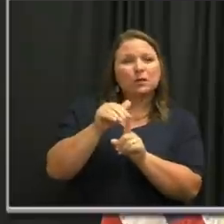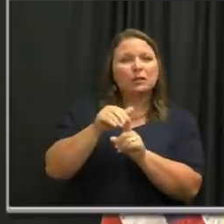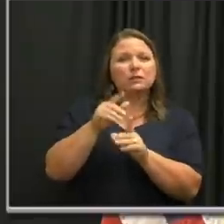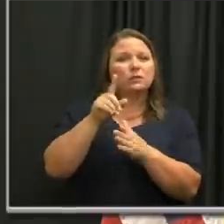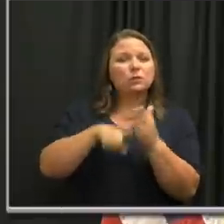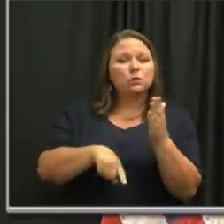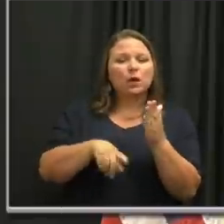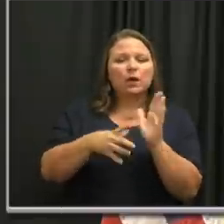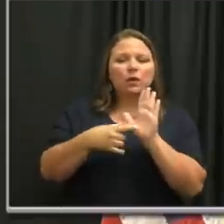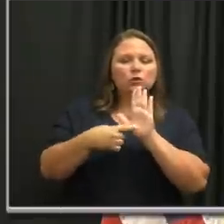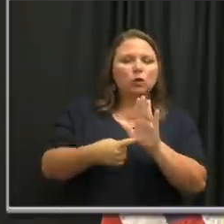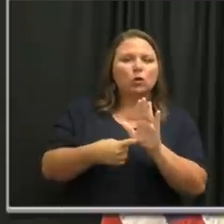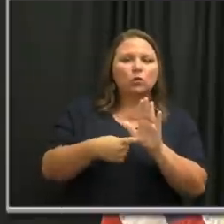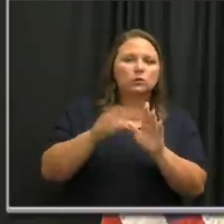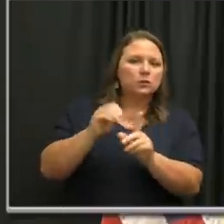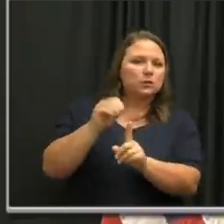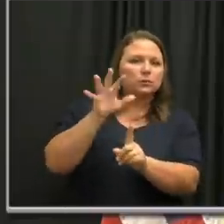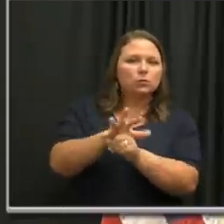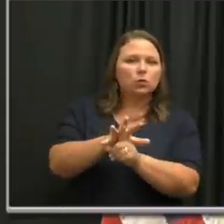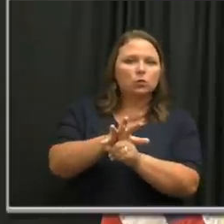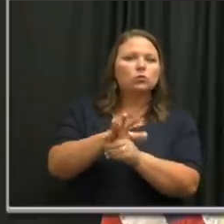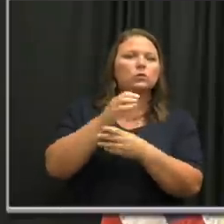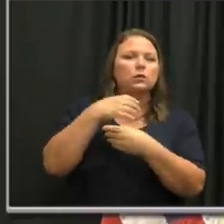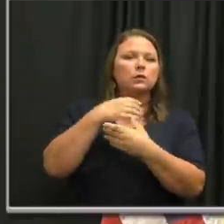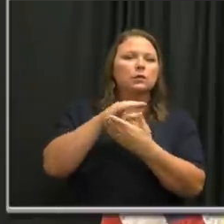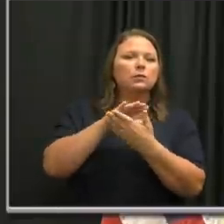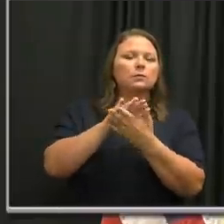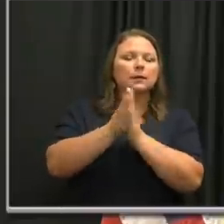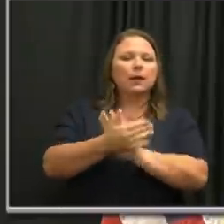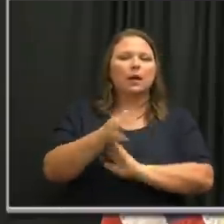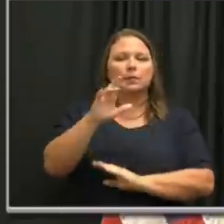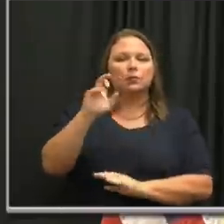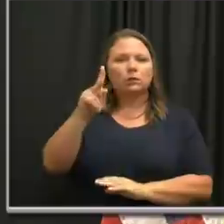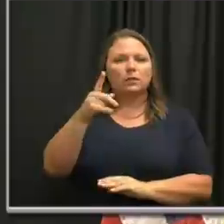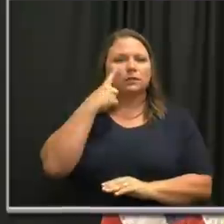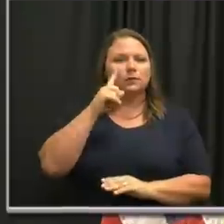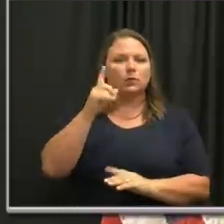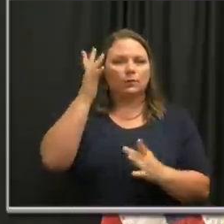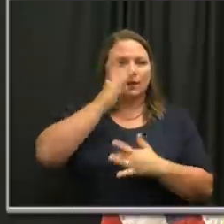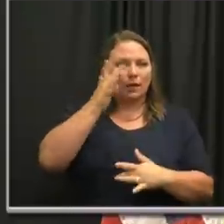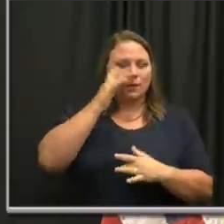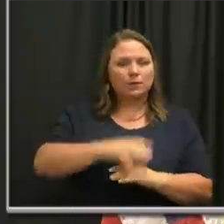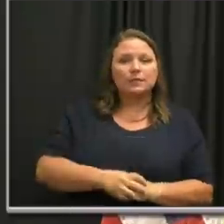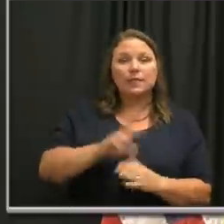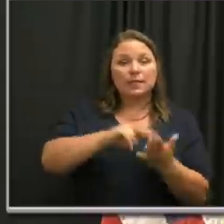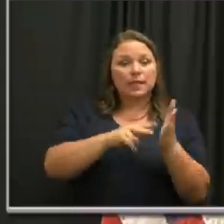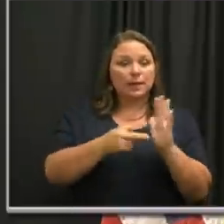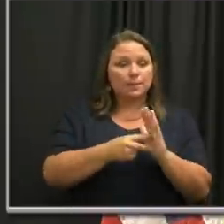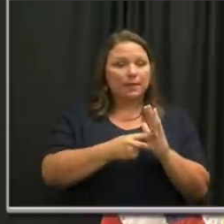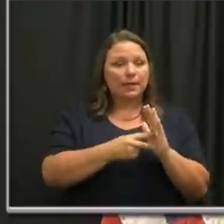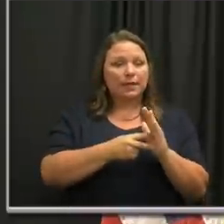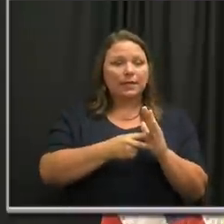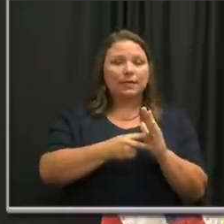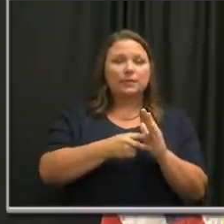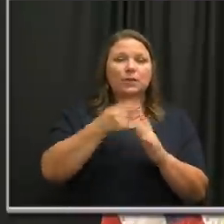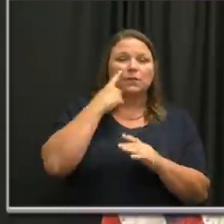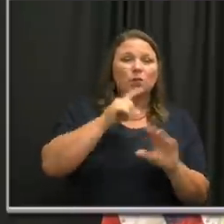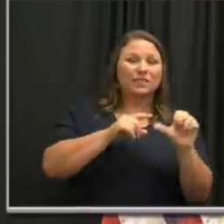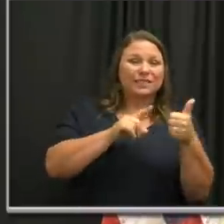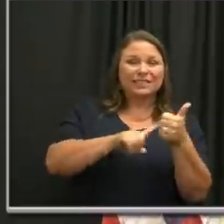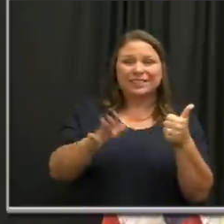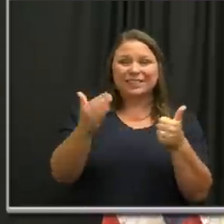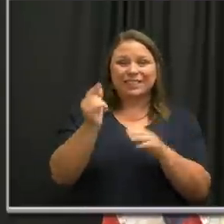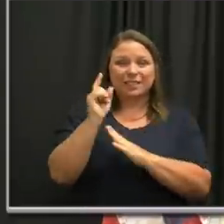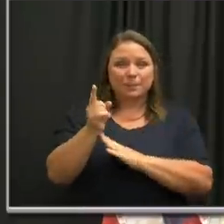an exposure that creates a risk of getting the virus. That is, for 10 or 15 minutes or more,